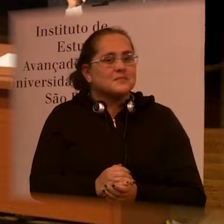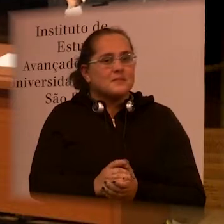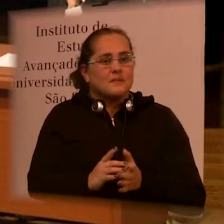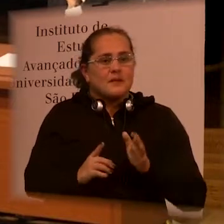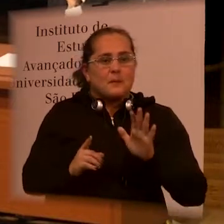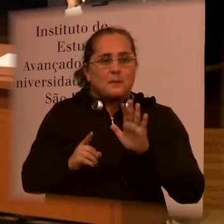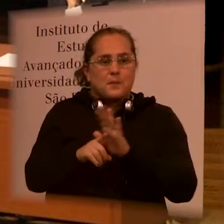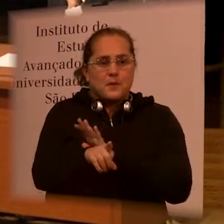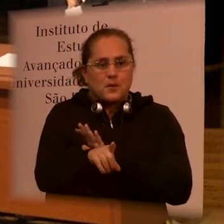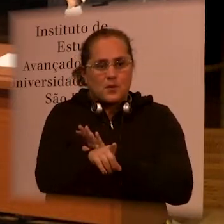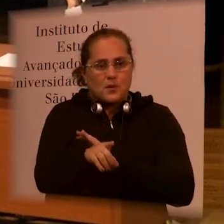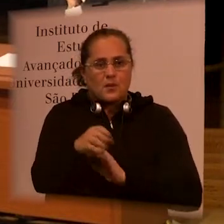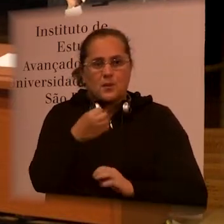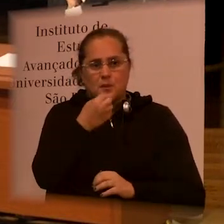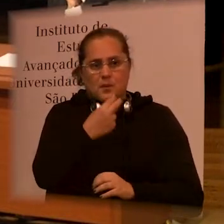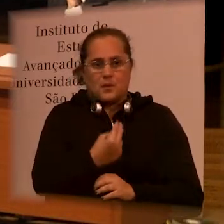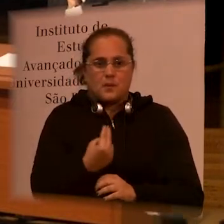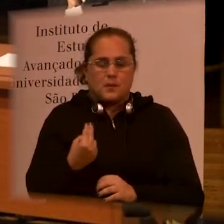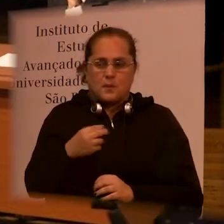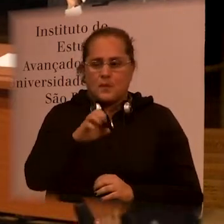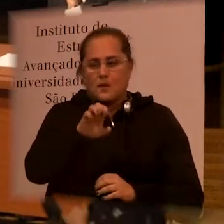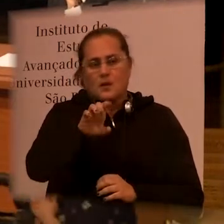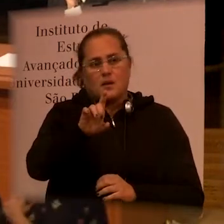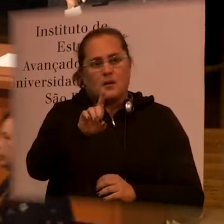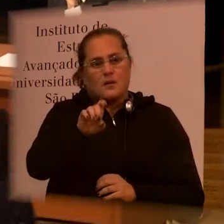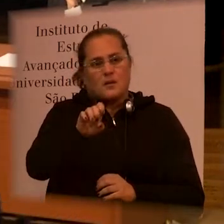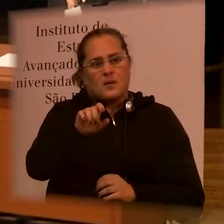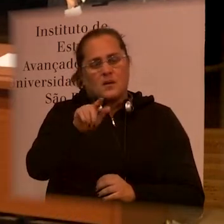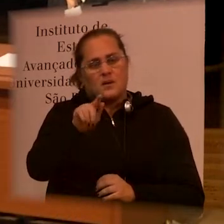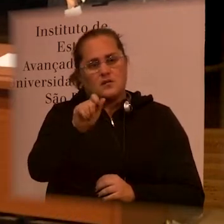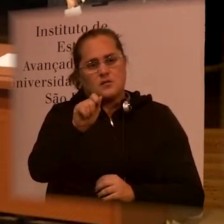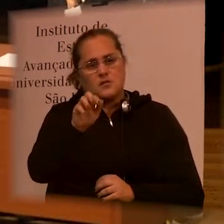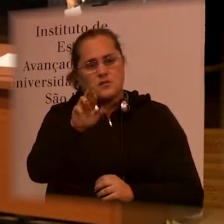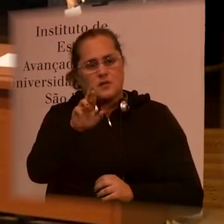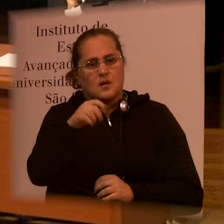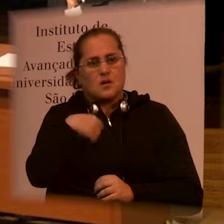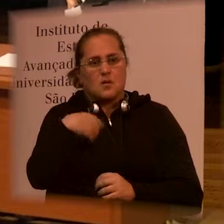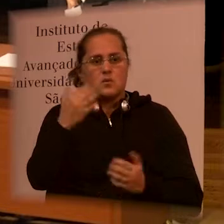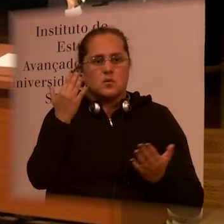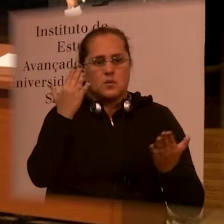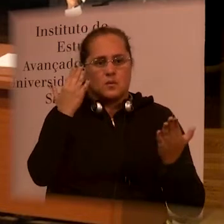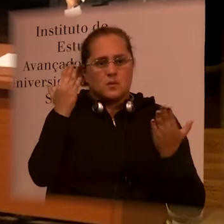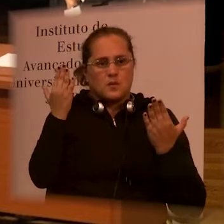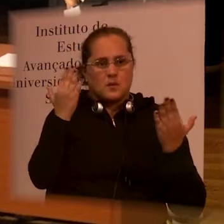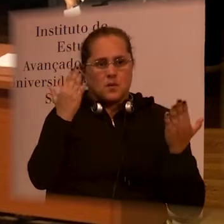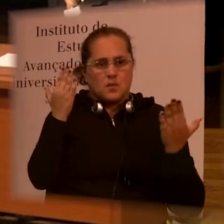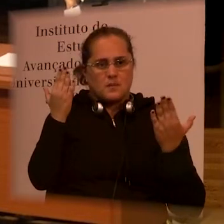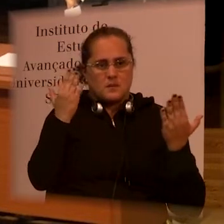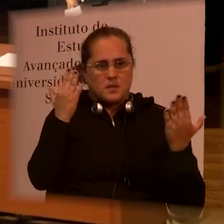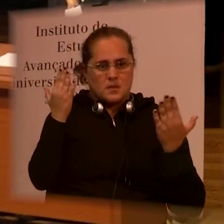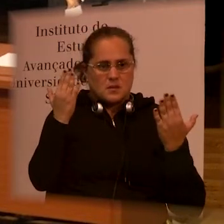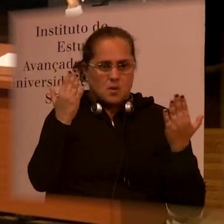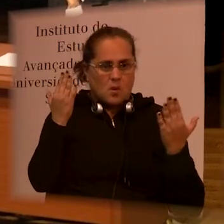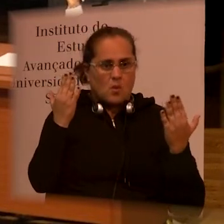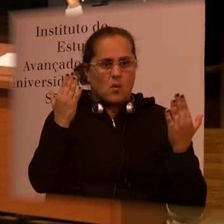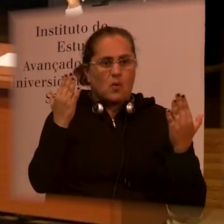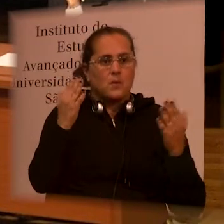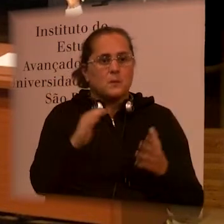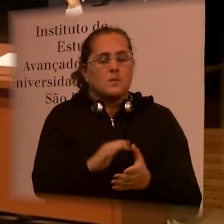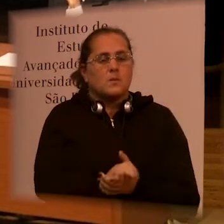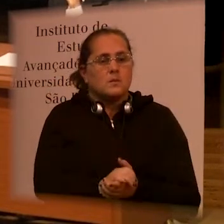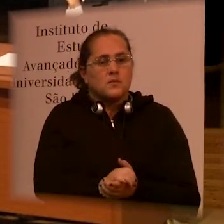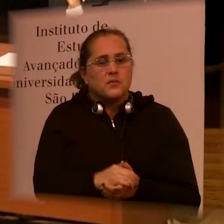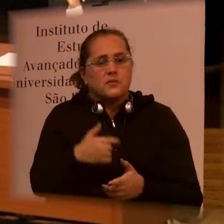So, my name is Edgar, I'm a psychologist, we have an echo,